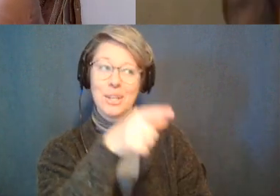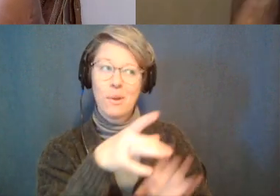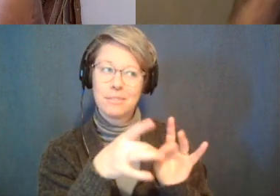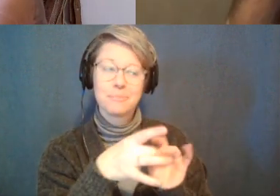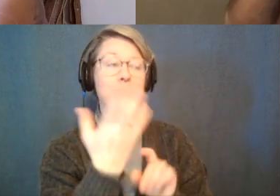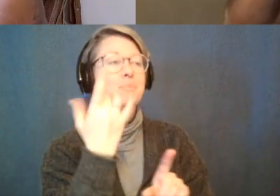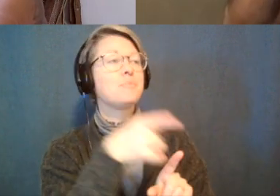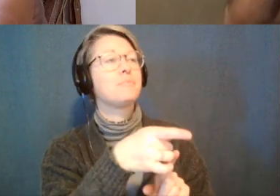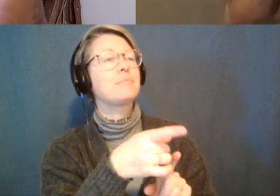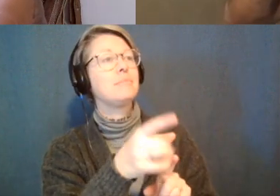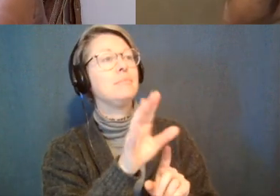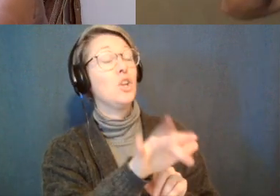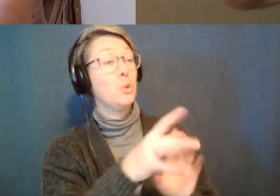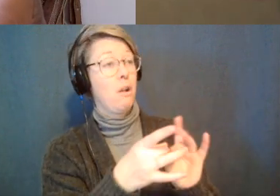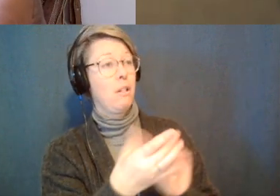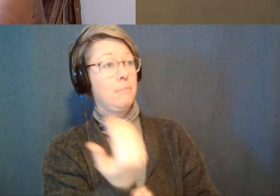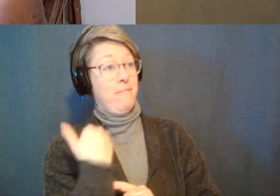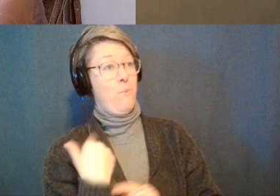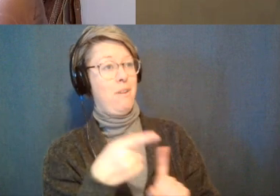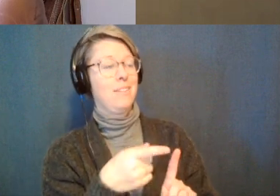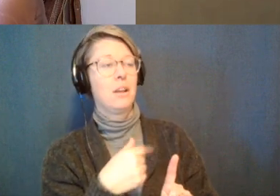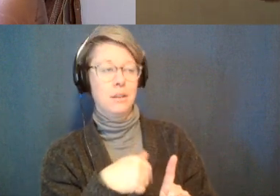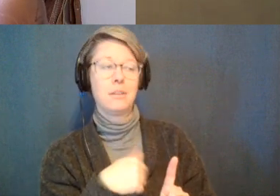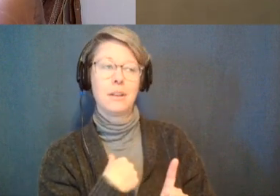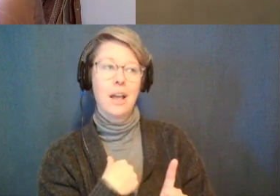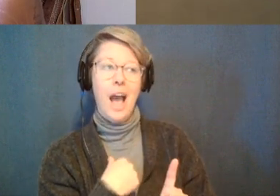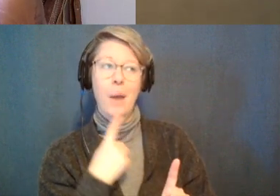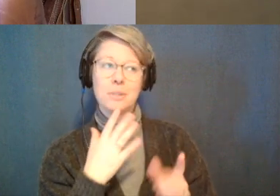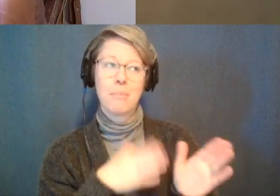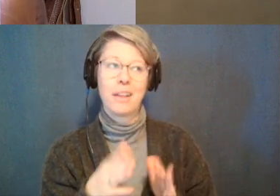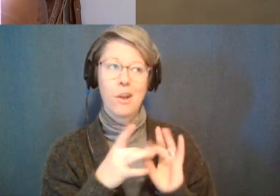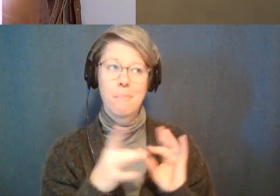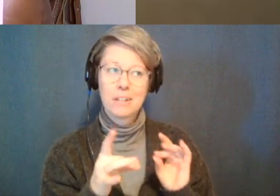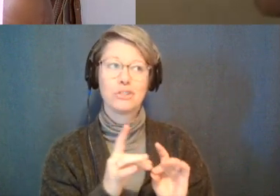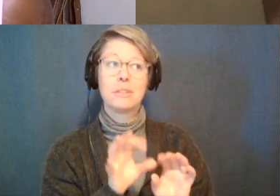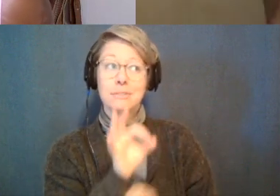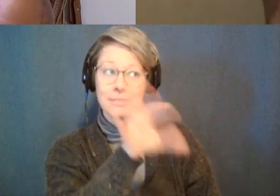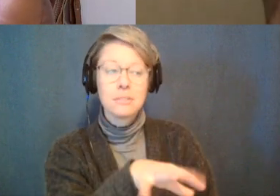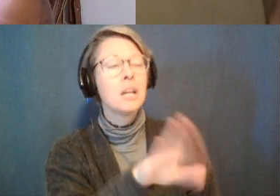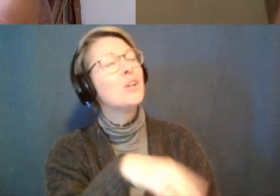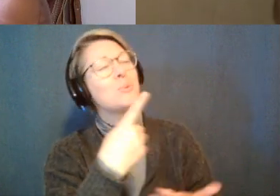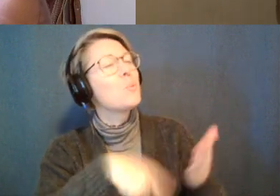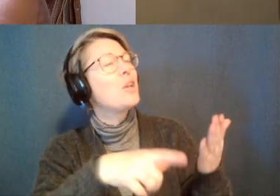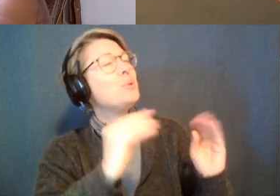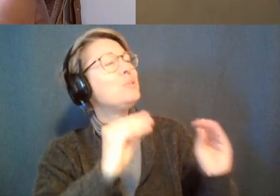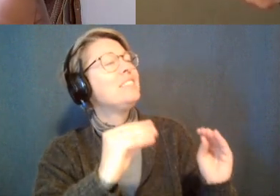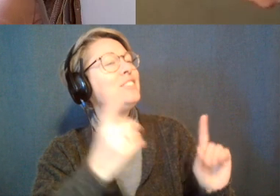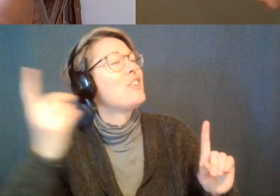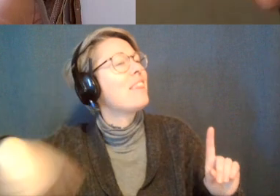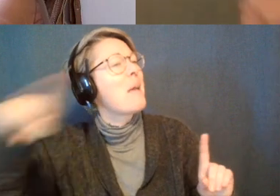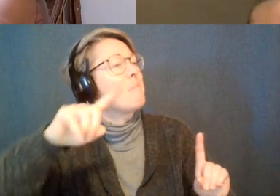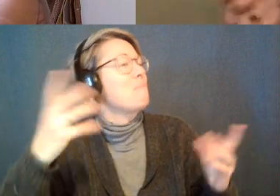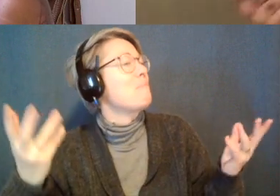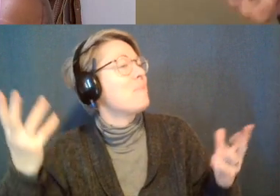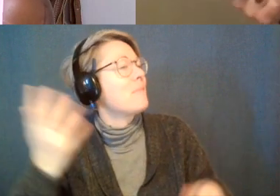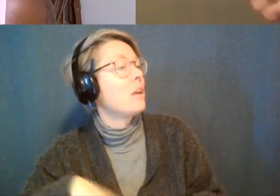because when you were talking before i was totally going to mention what do you teach the people on too hot to handle